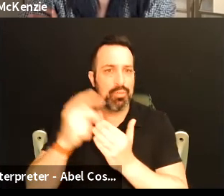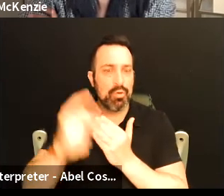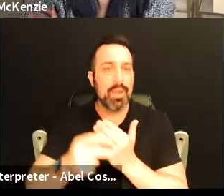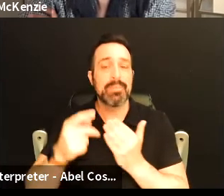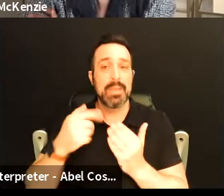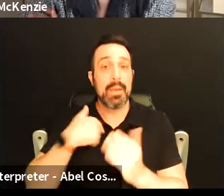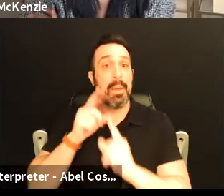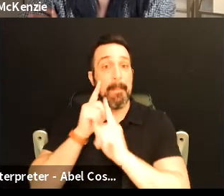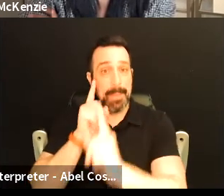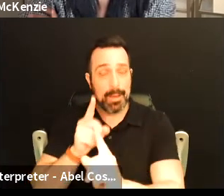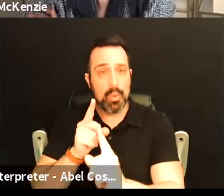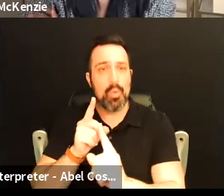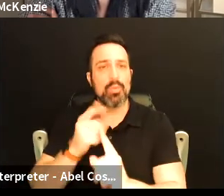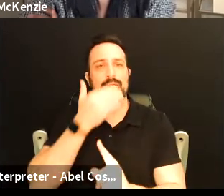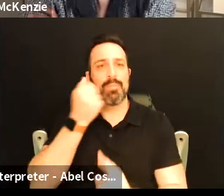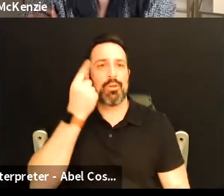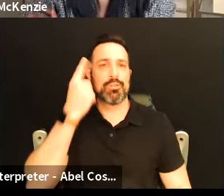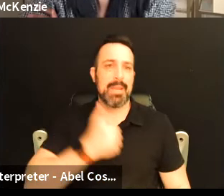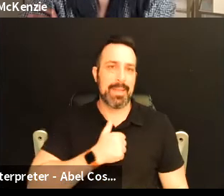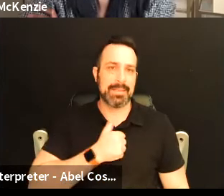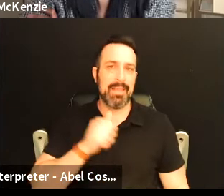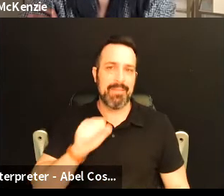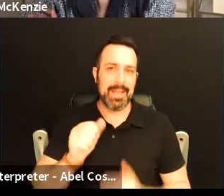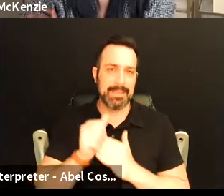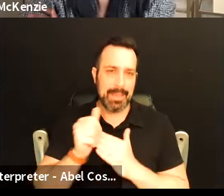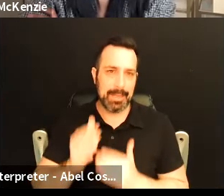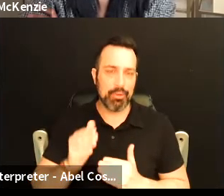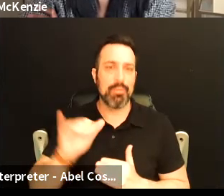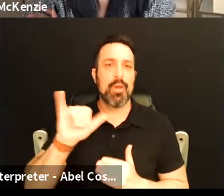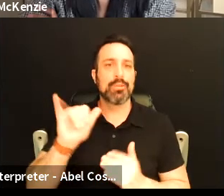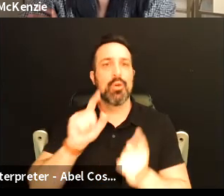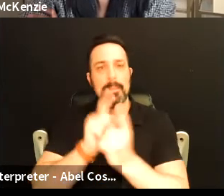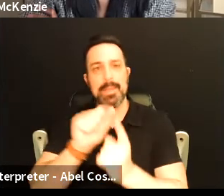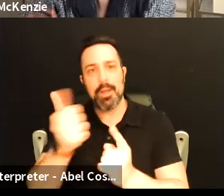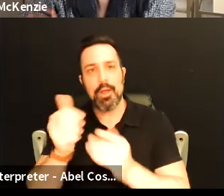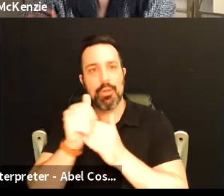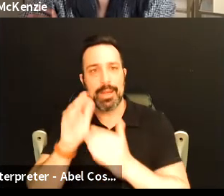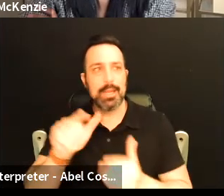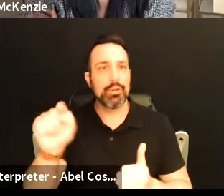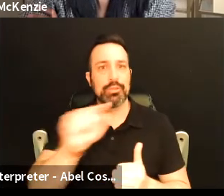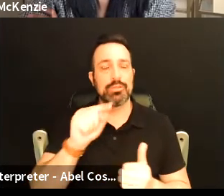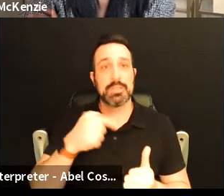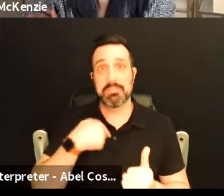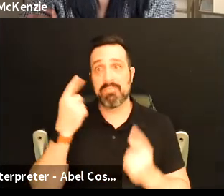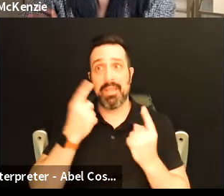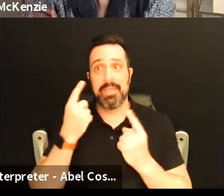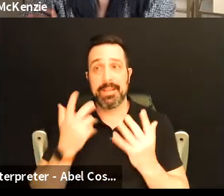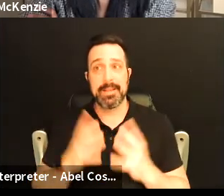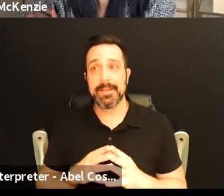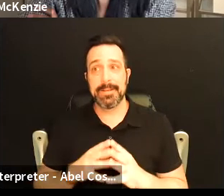my goal was to better understand myself as a leader and to also meet other leaders that i think like um